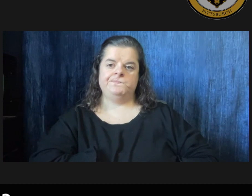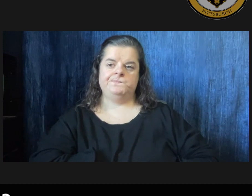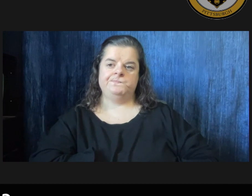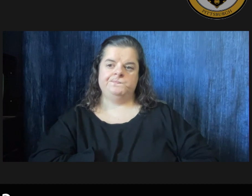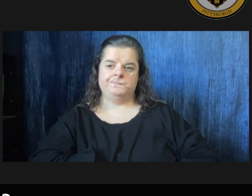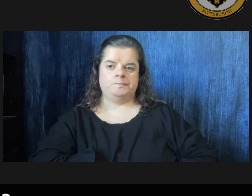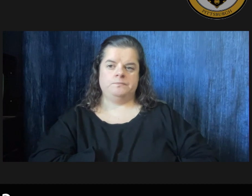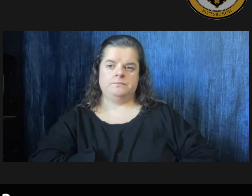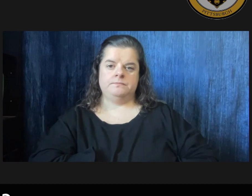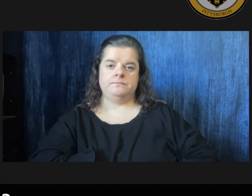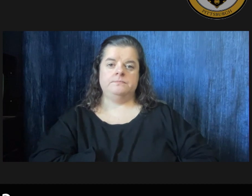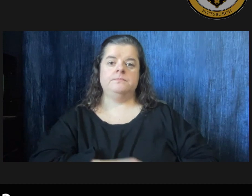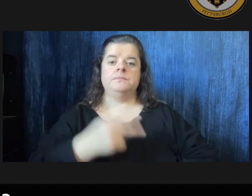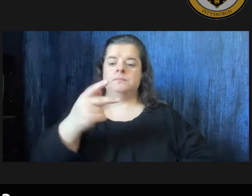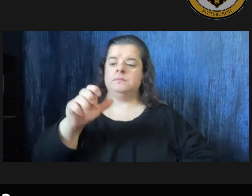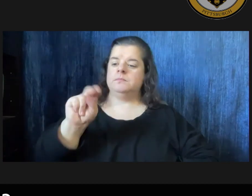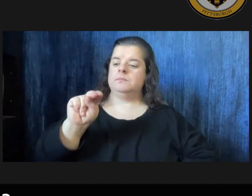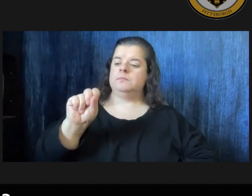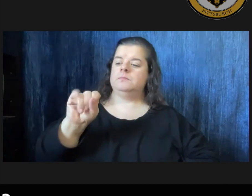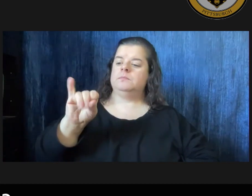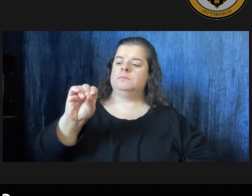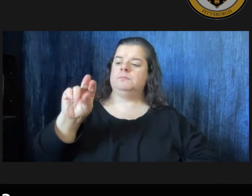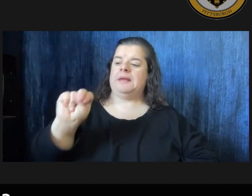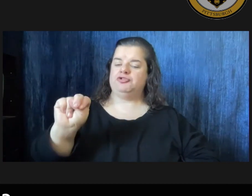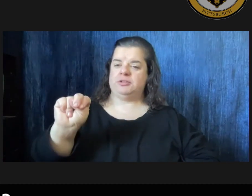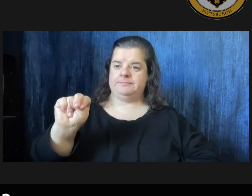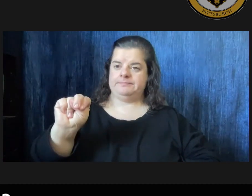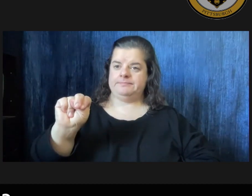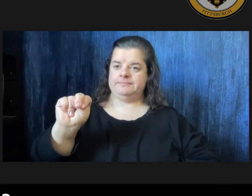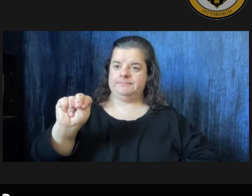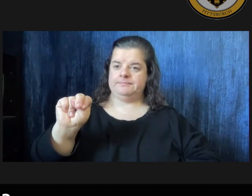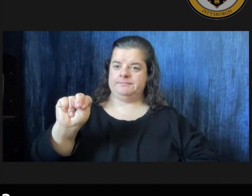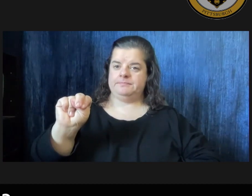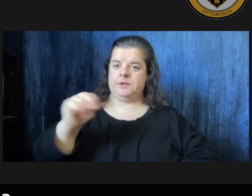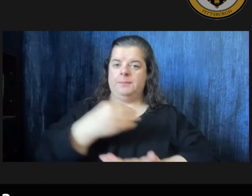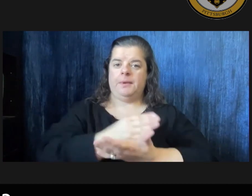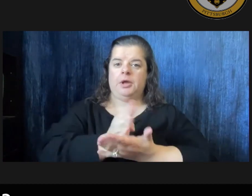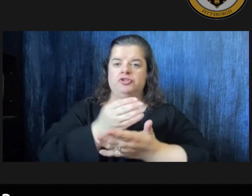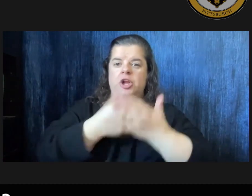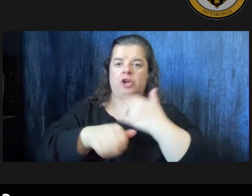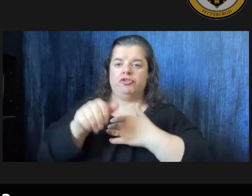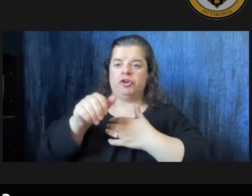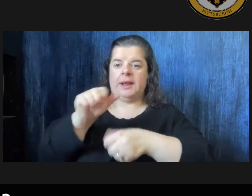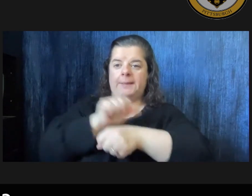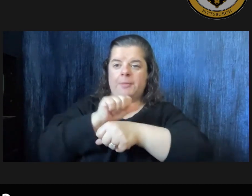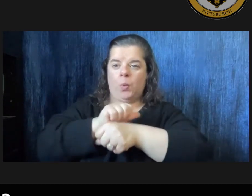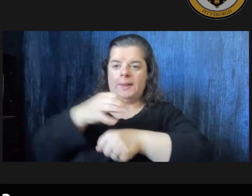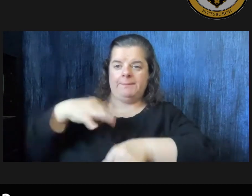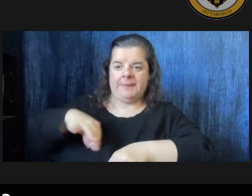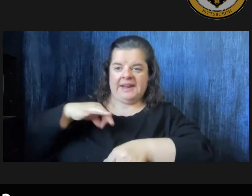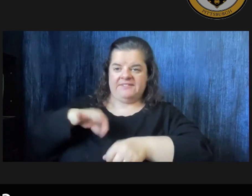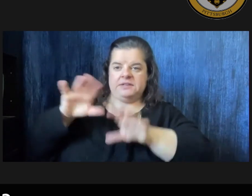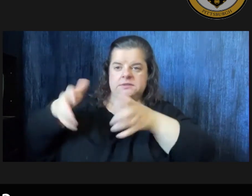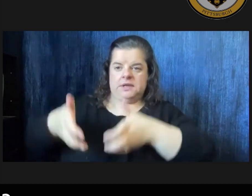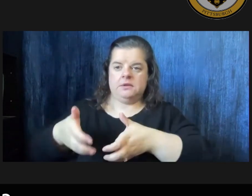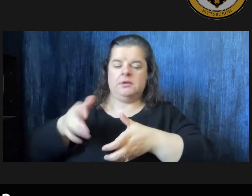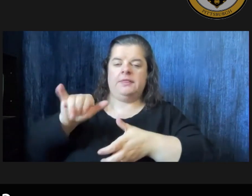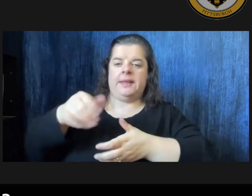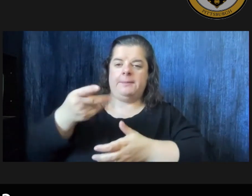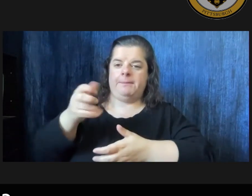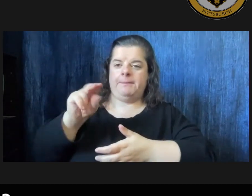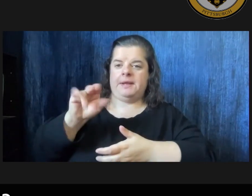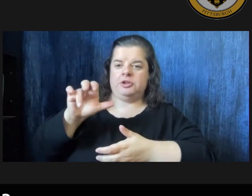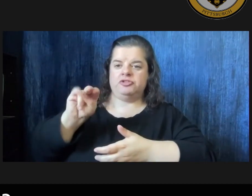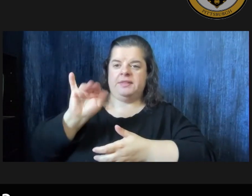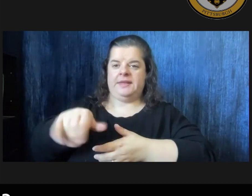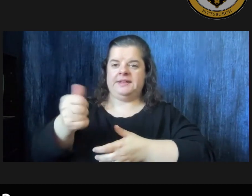now moving on to pensions budgeted under the employee benefits category pension contributions make up